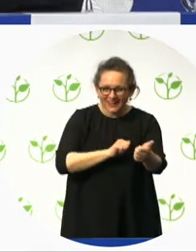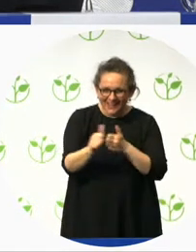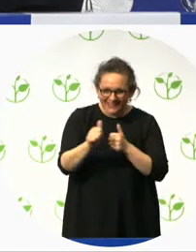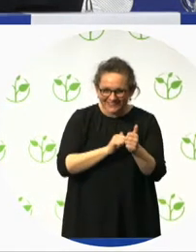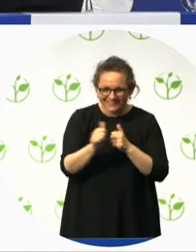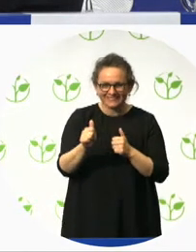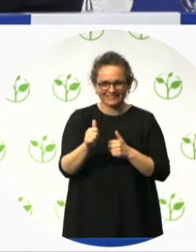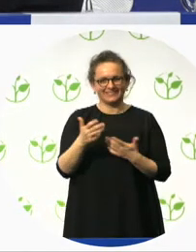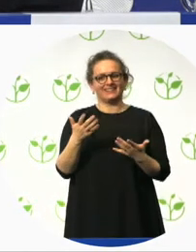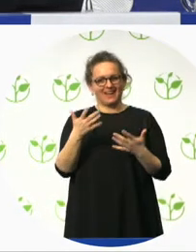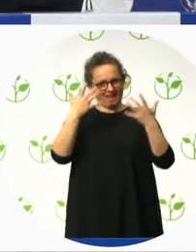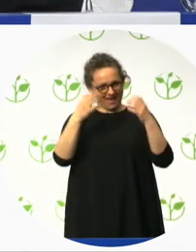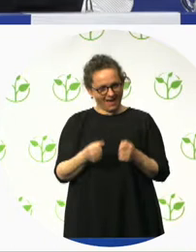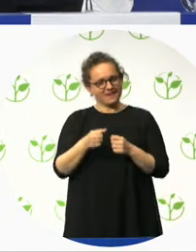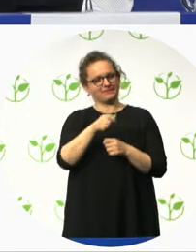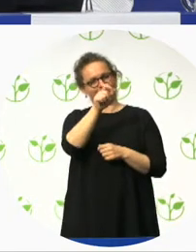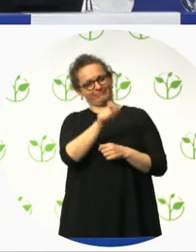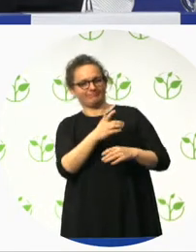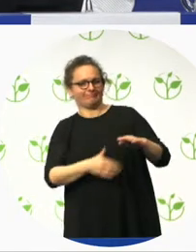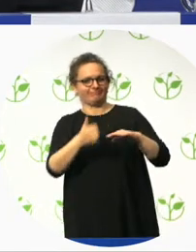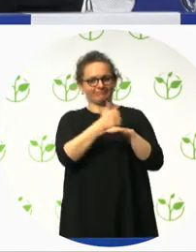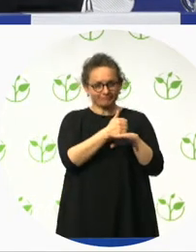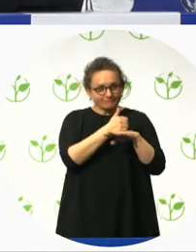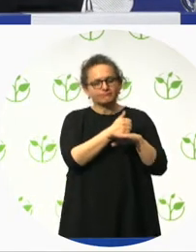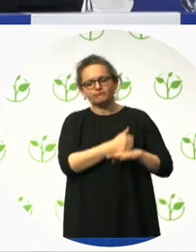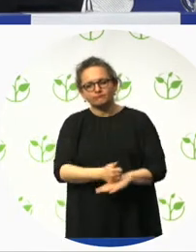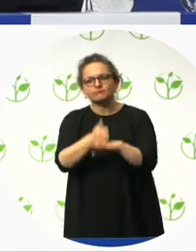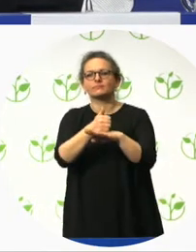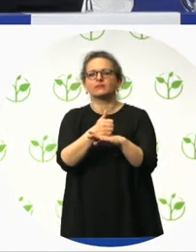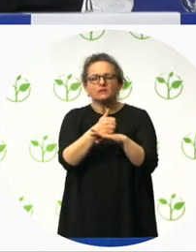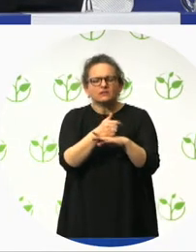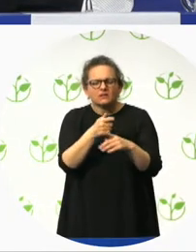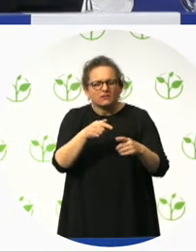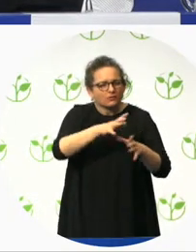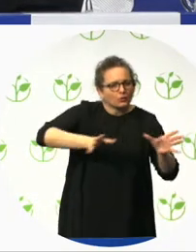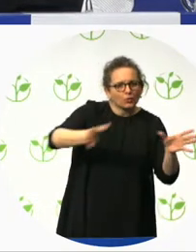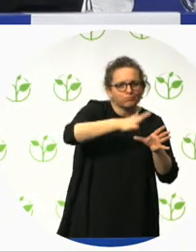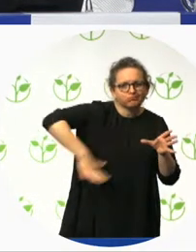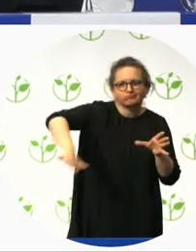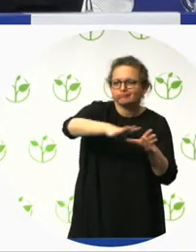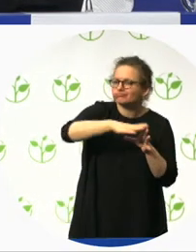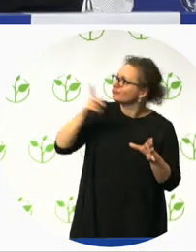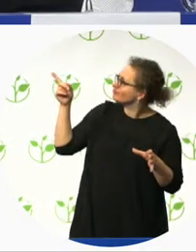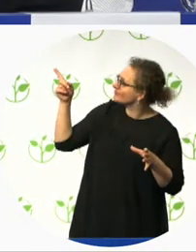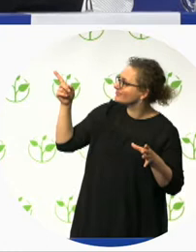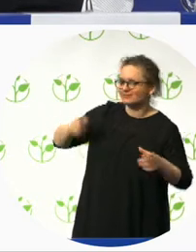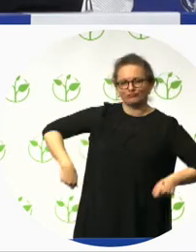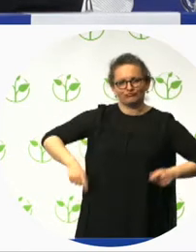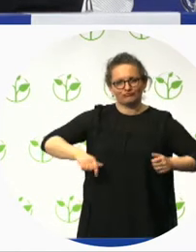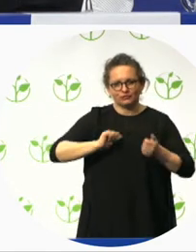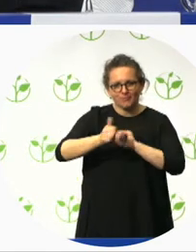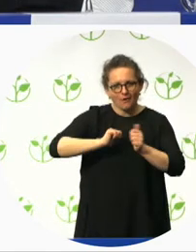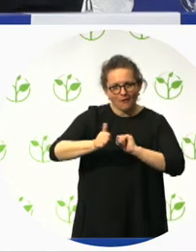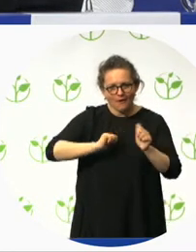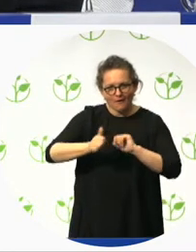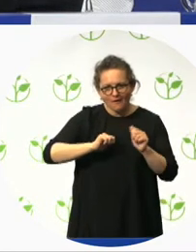And then on the upper right is the track. It's a fifth of a mile track with high contrasting colors. So that people